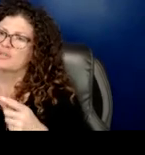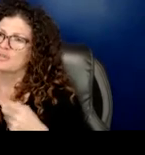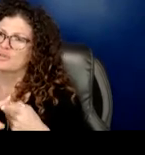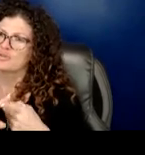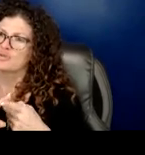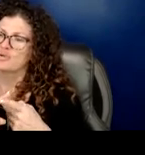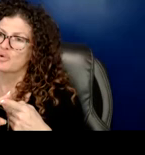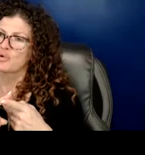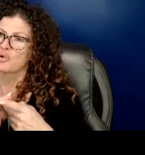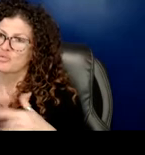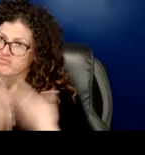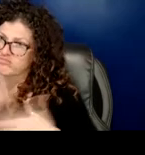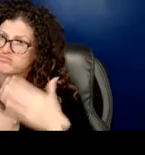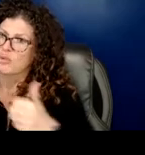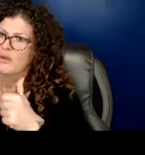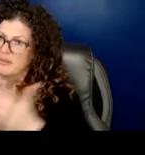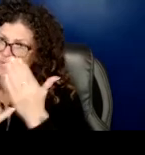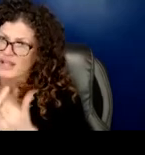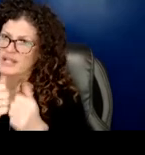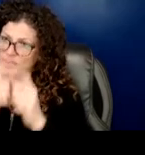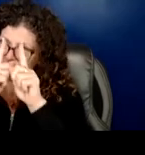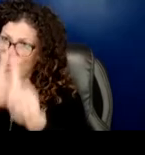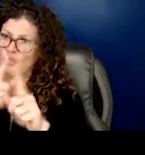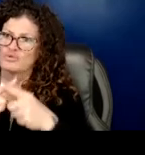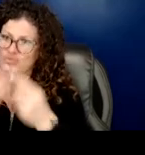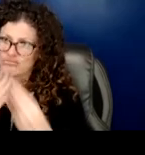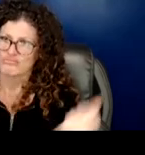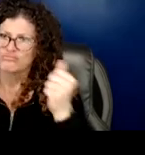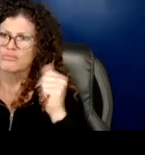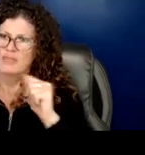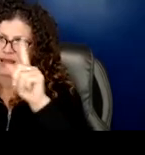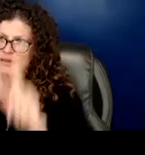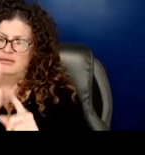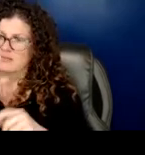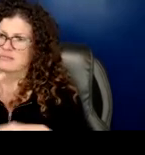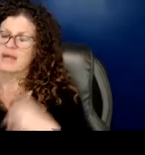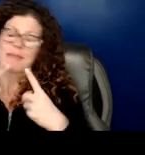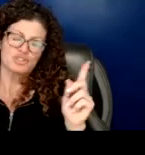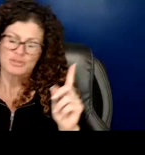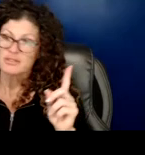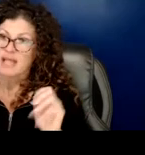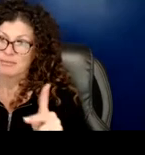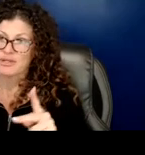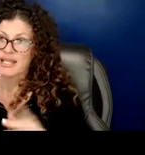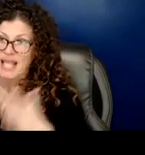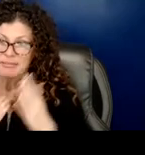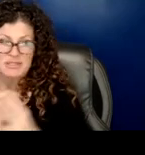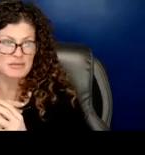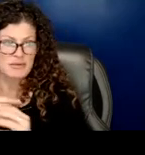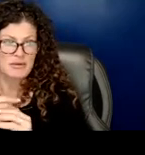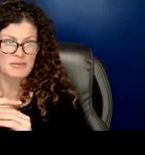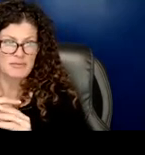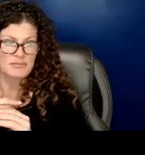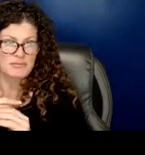initiatives attached to these to eliminate the opportunities and achievement gaps i'm i'm i'm i'm i'm i'm trying in my mind to